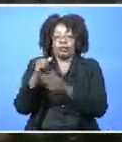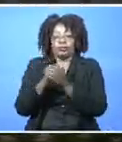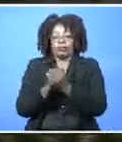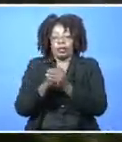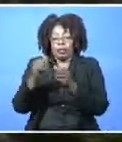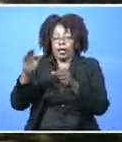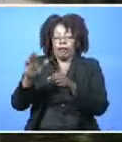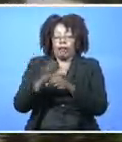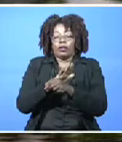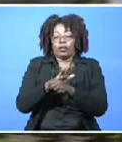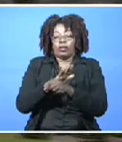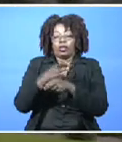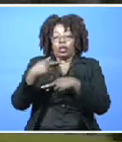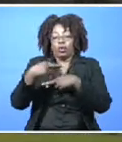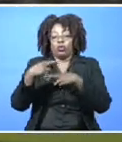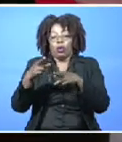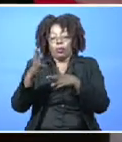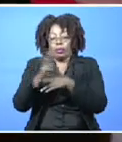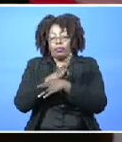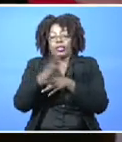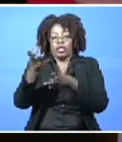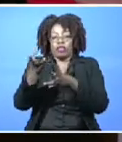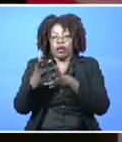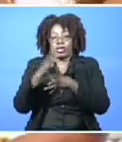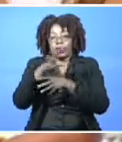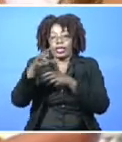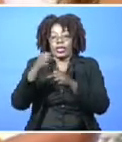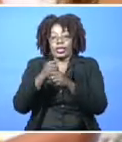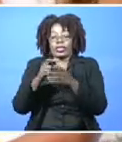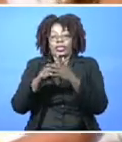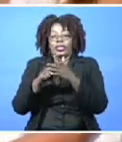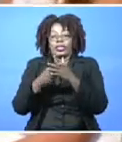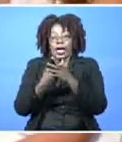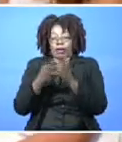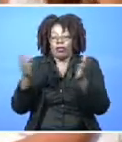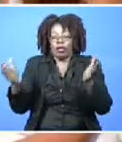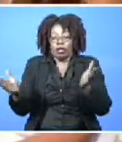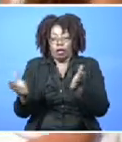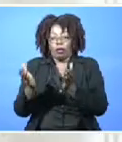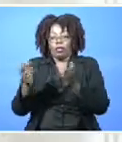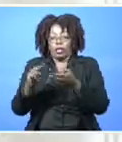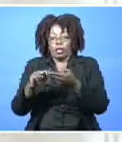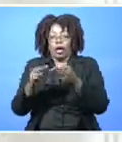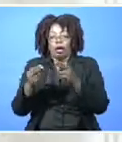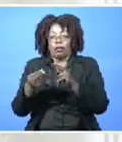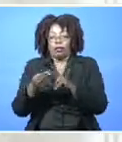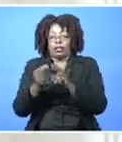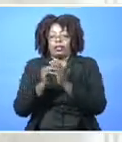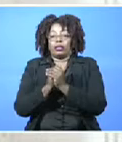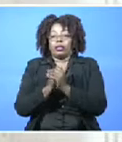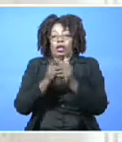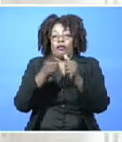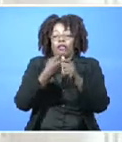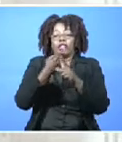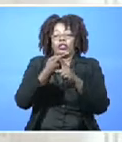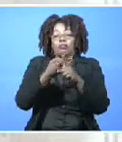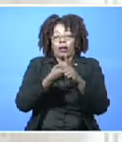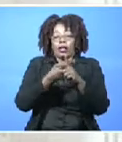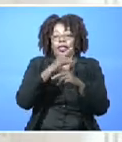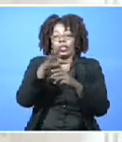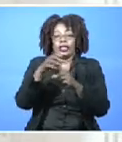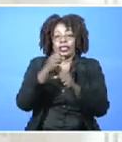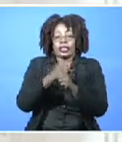filled rooms and busy attractions, he said the year has started off with some encouraging numbers. In the first month of this year,